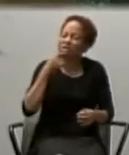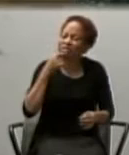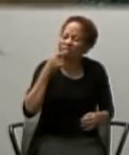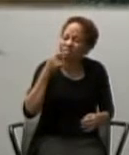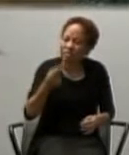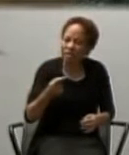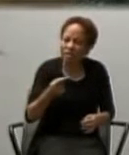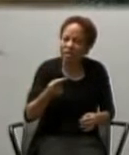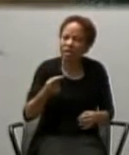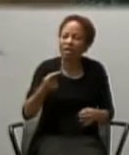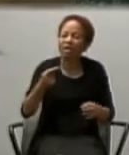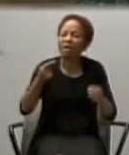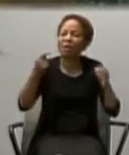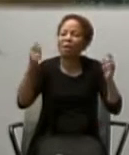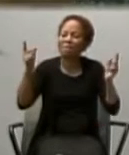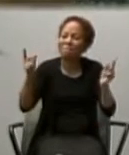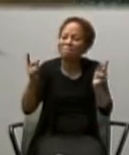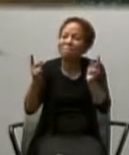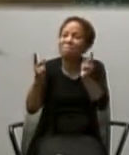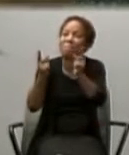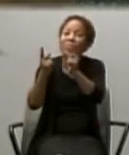encounter with God's love,